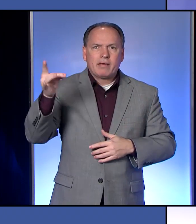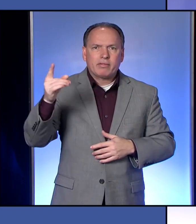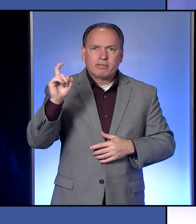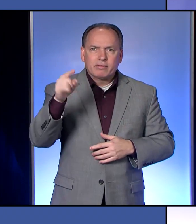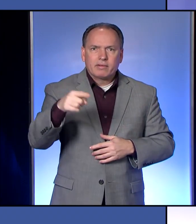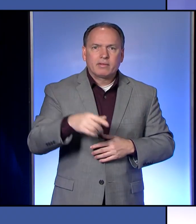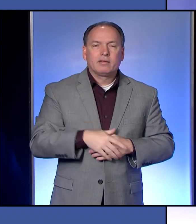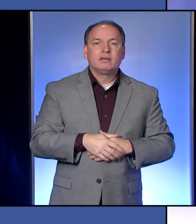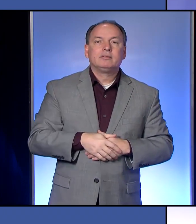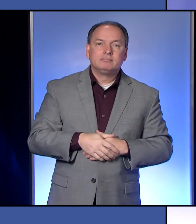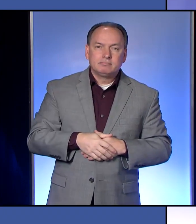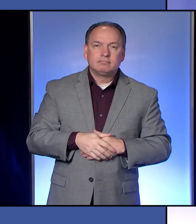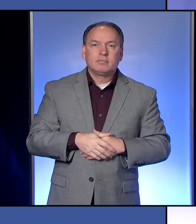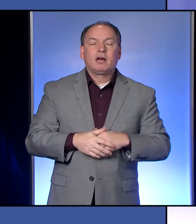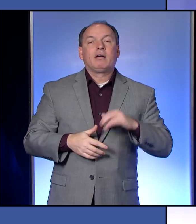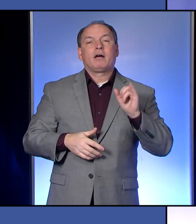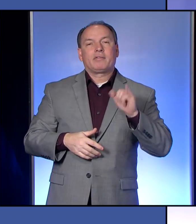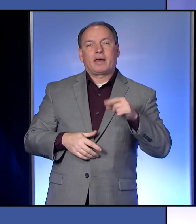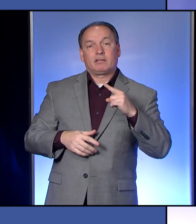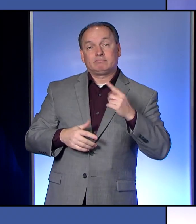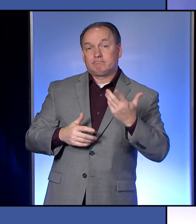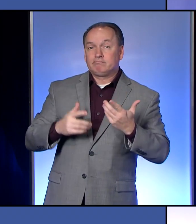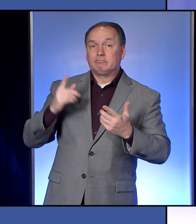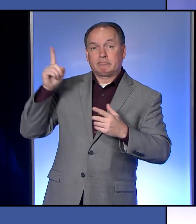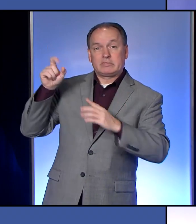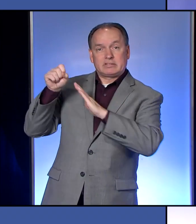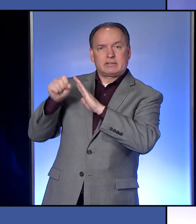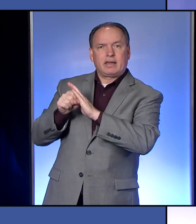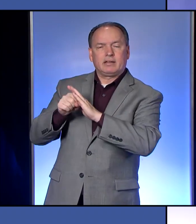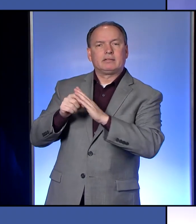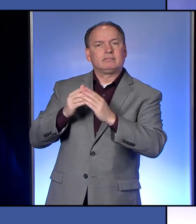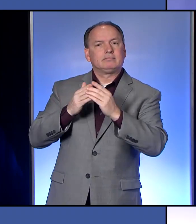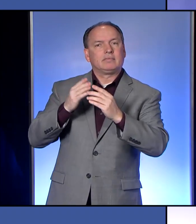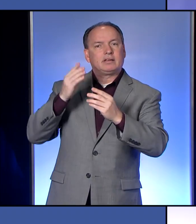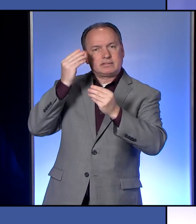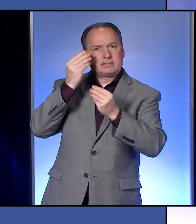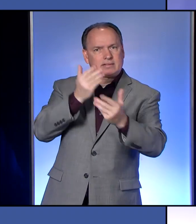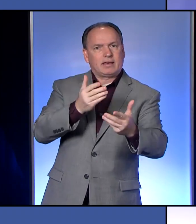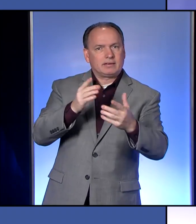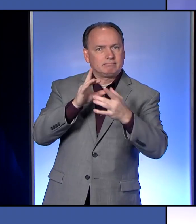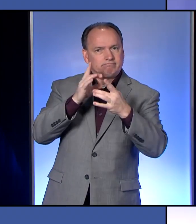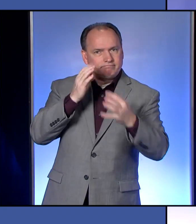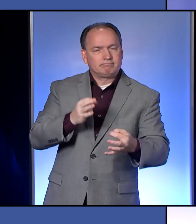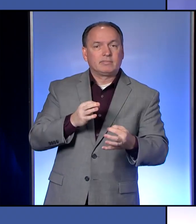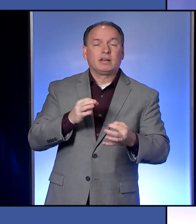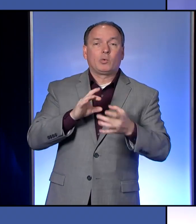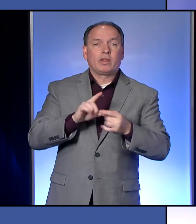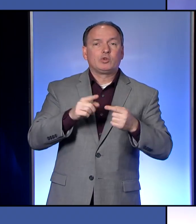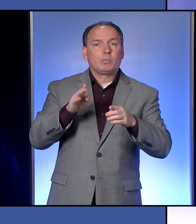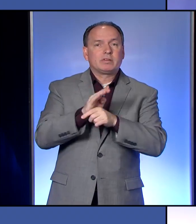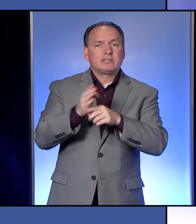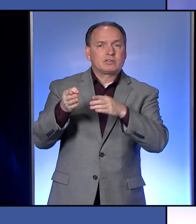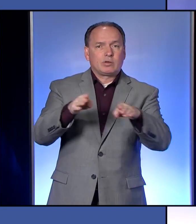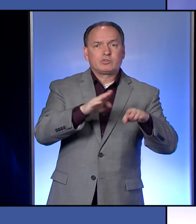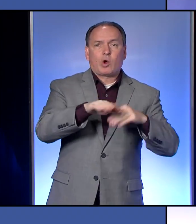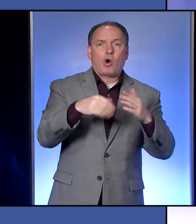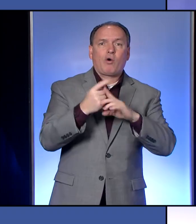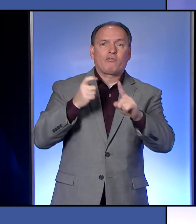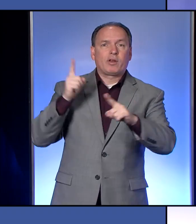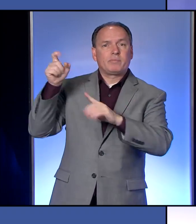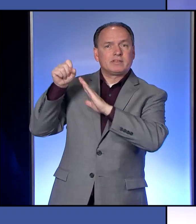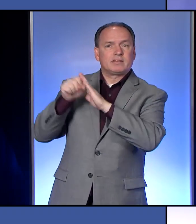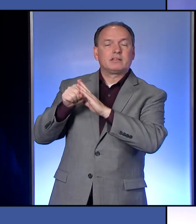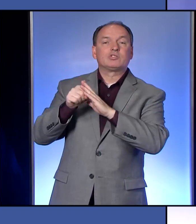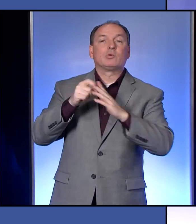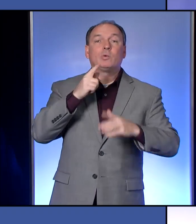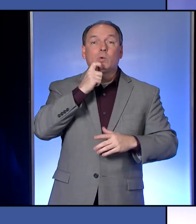Well, that's what the state has decided. And we're under the, you know, guidance of the state. And when it came to business closures, that all came from the state. So it's up to the